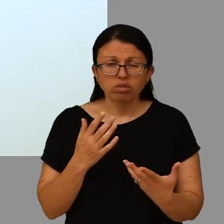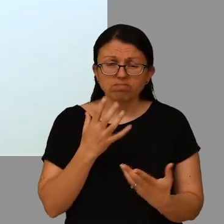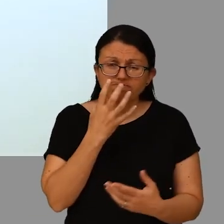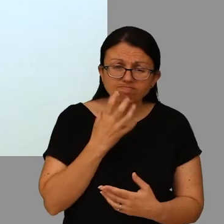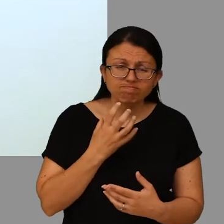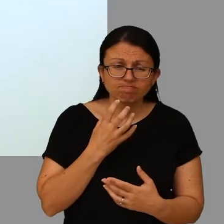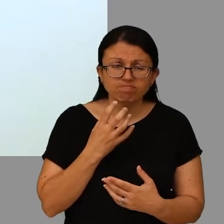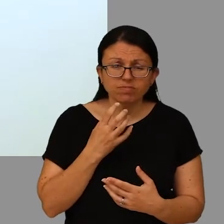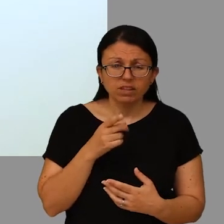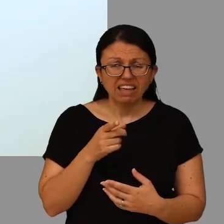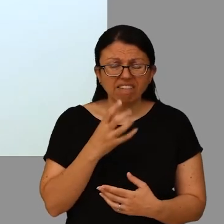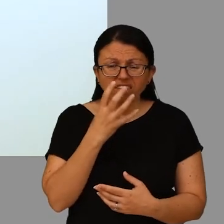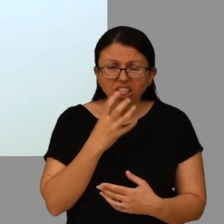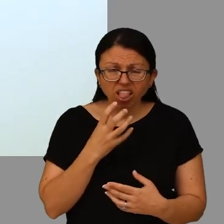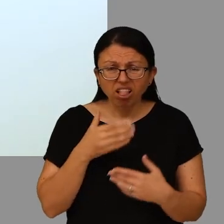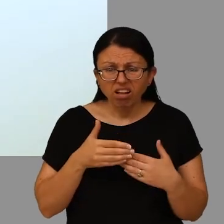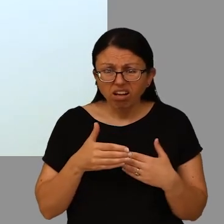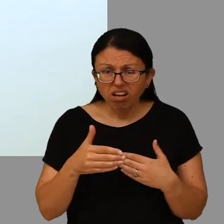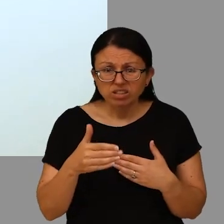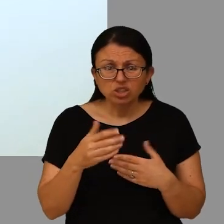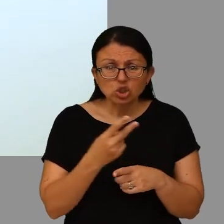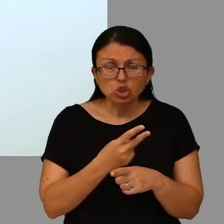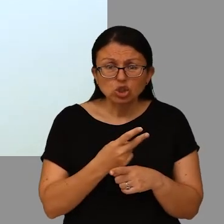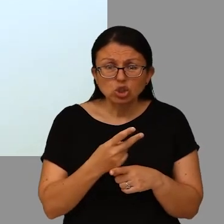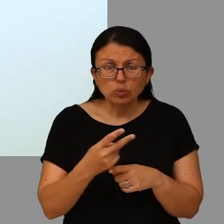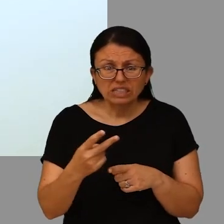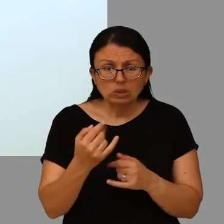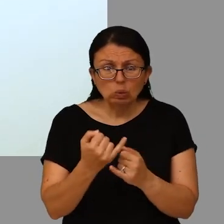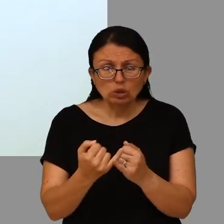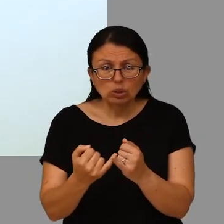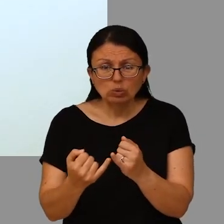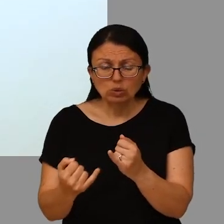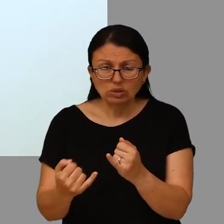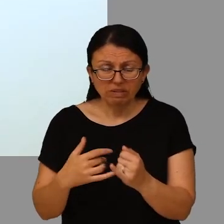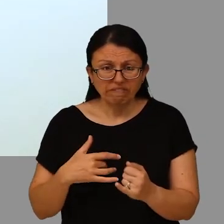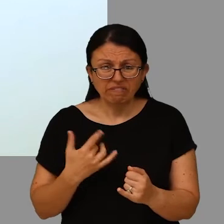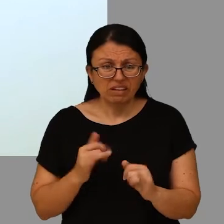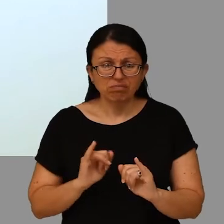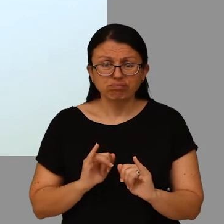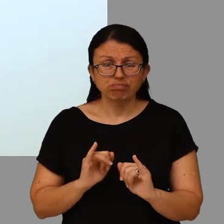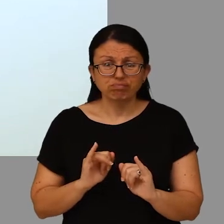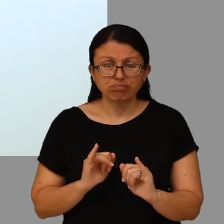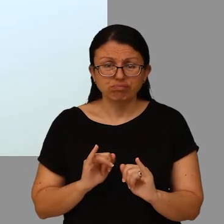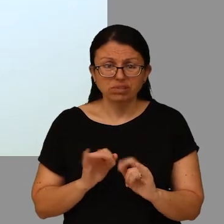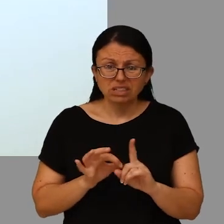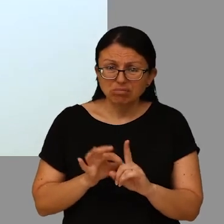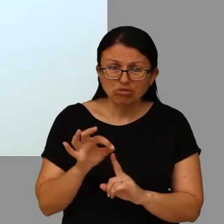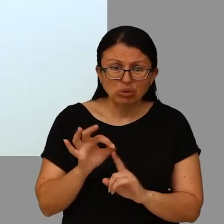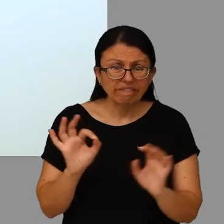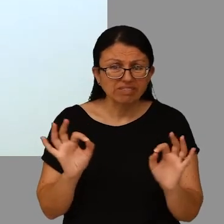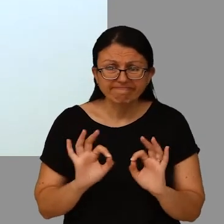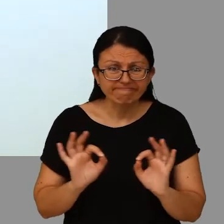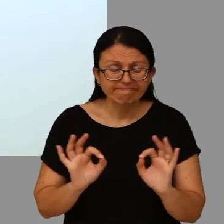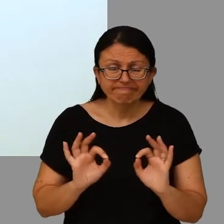However if this low mood lasts longer for two weeks and that you feel it's getting worse rather than showing any signs of